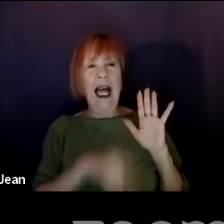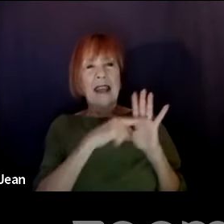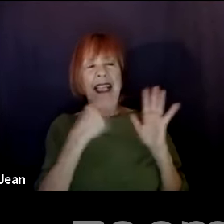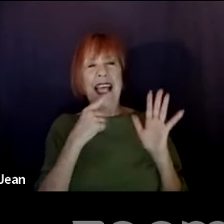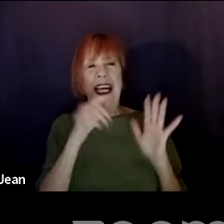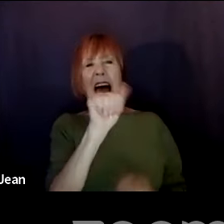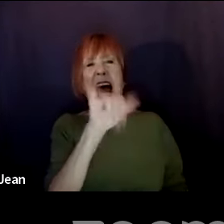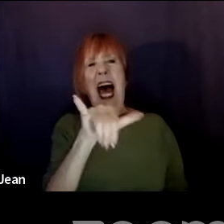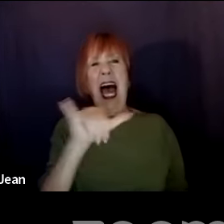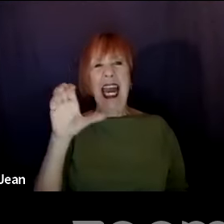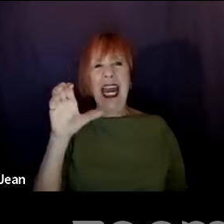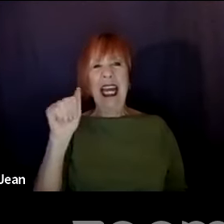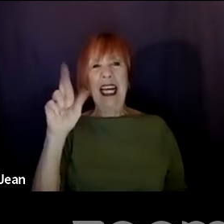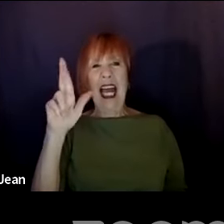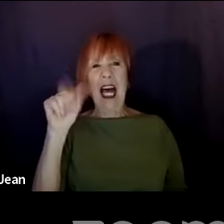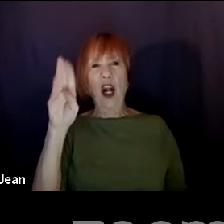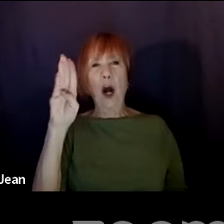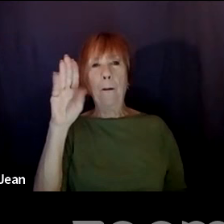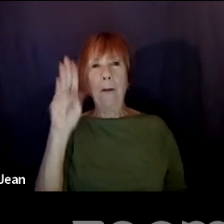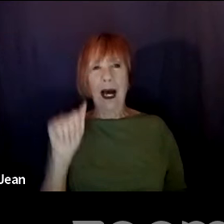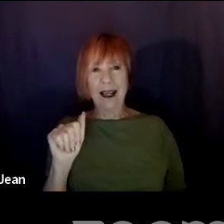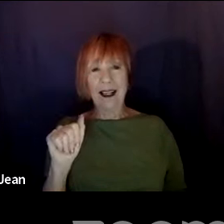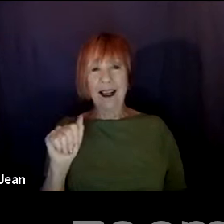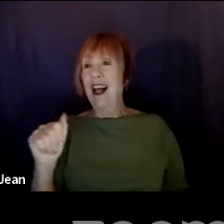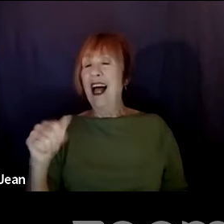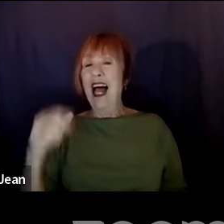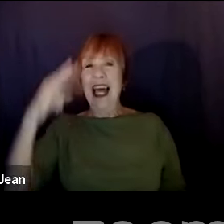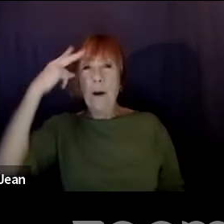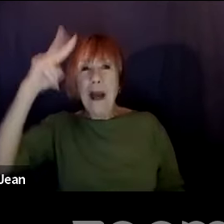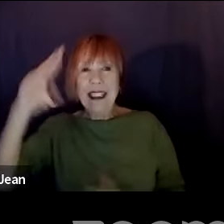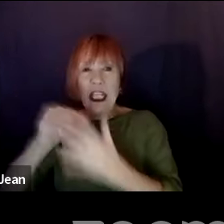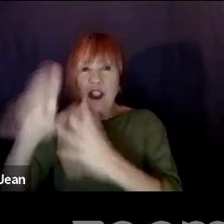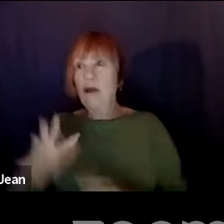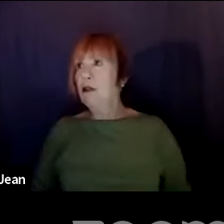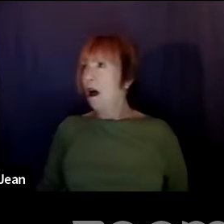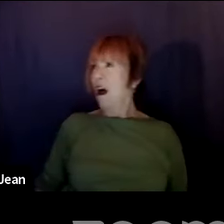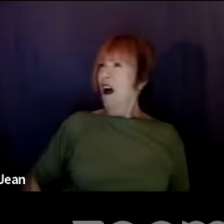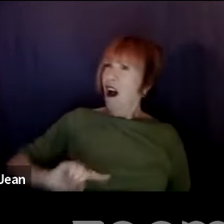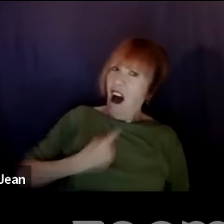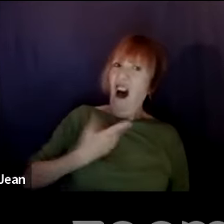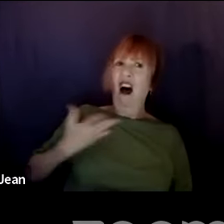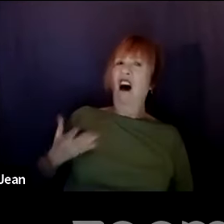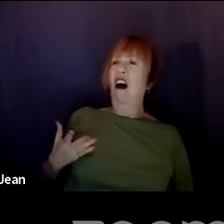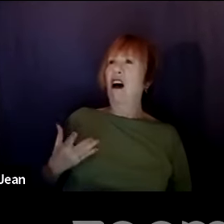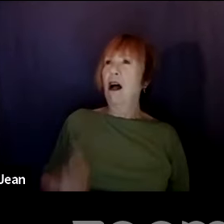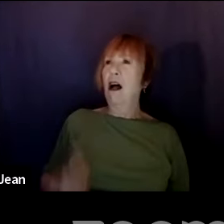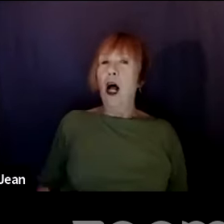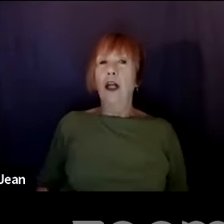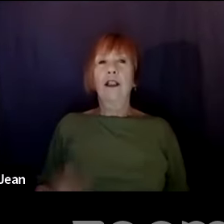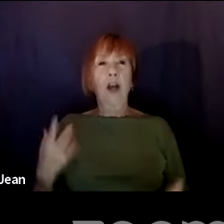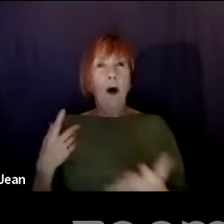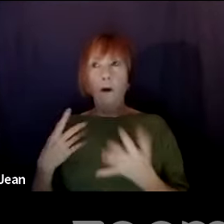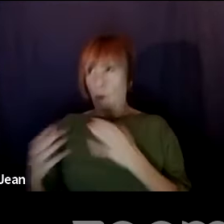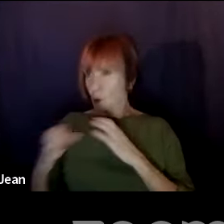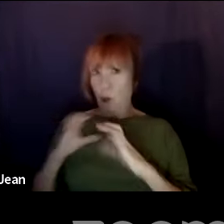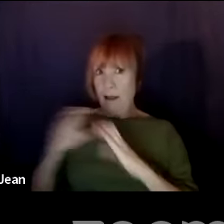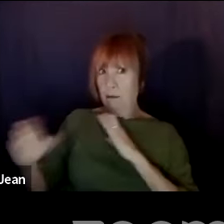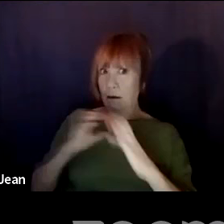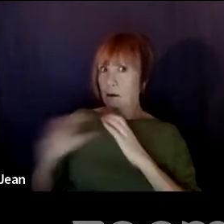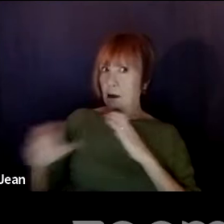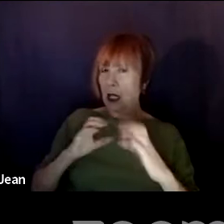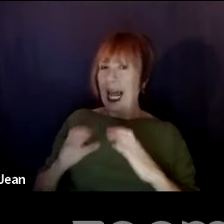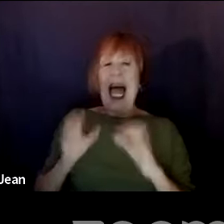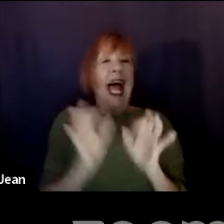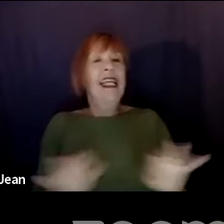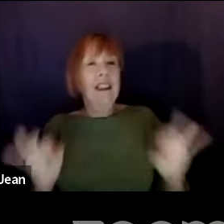cut on book. And, um, a Mexican student was upset. And she's like, I find it offensive. And we had a conversation. And I think that's, what's important. Maria is